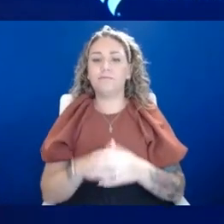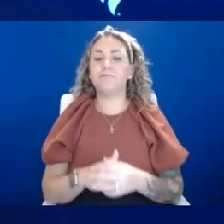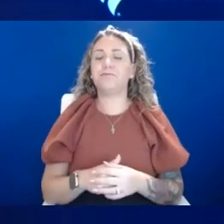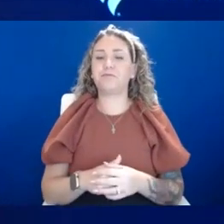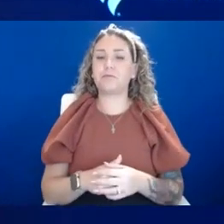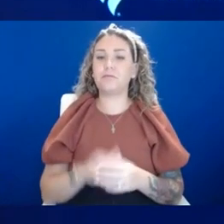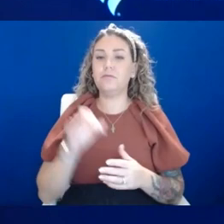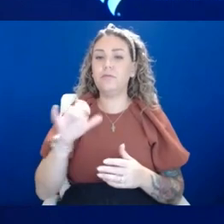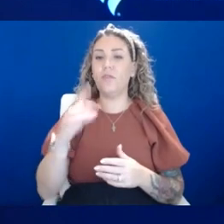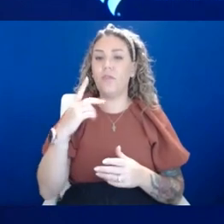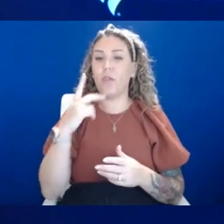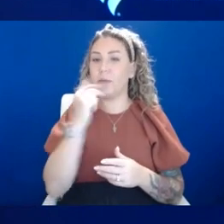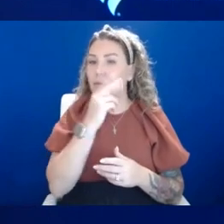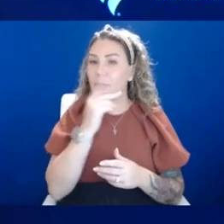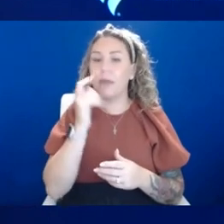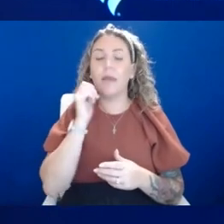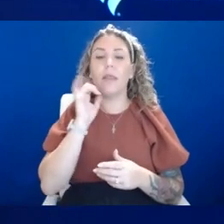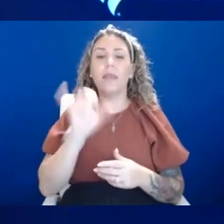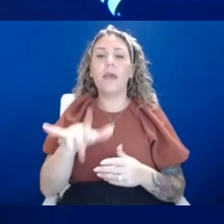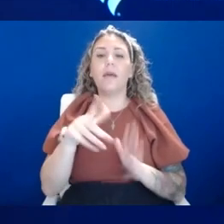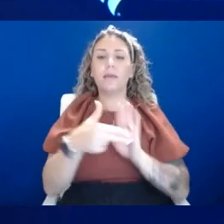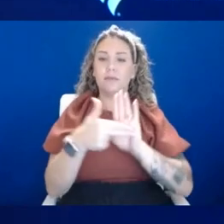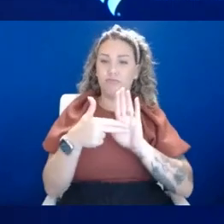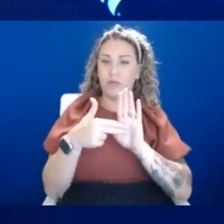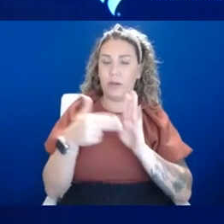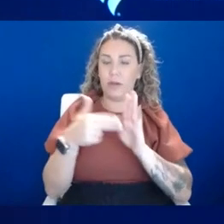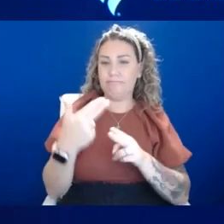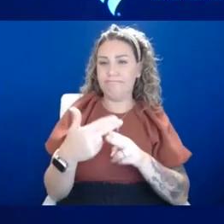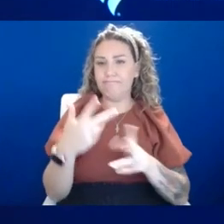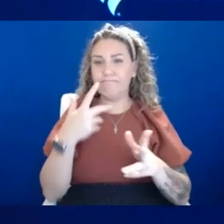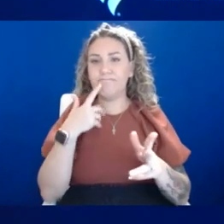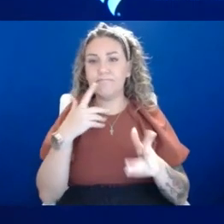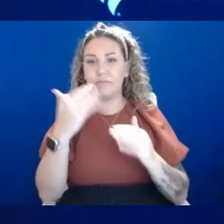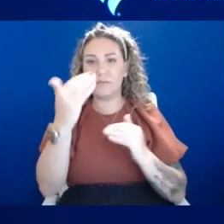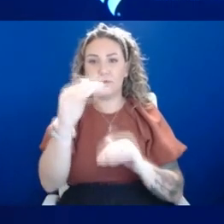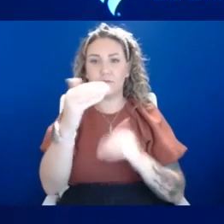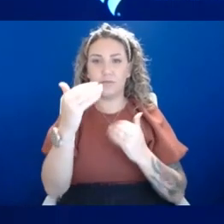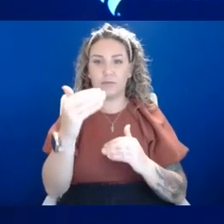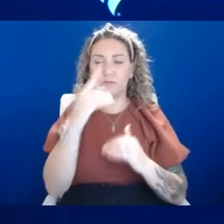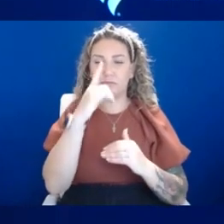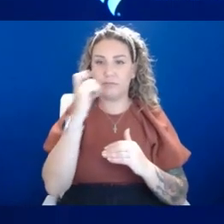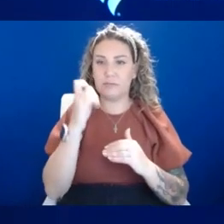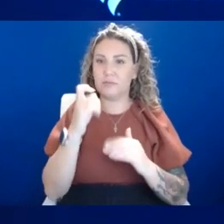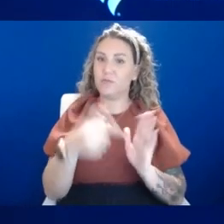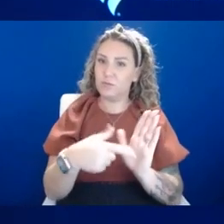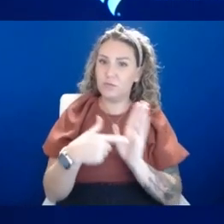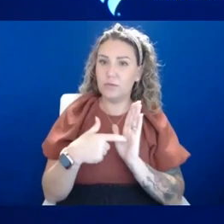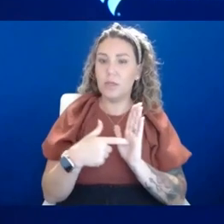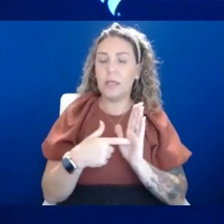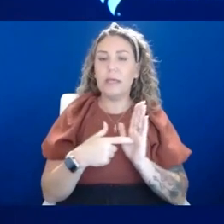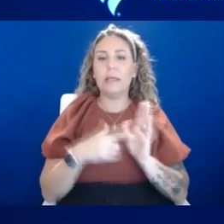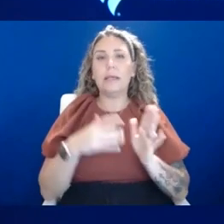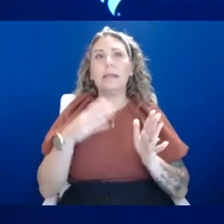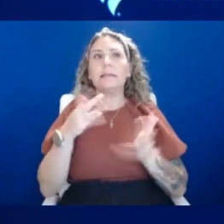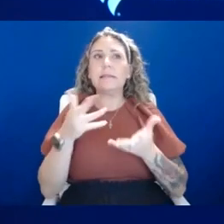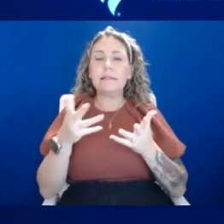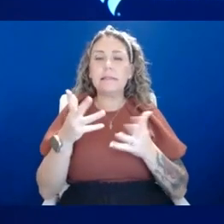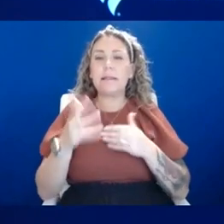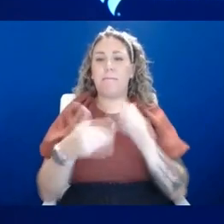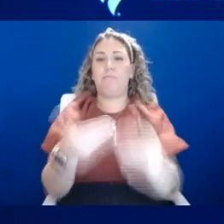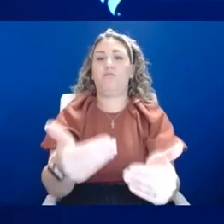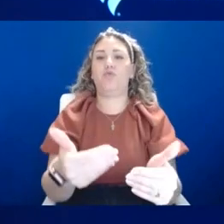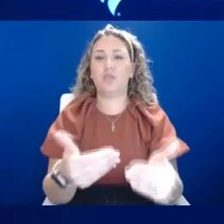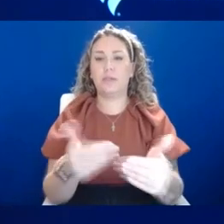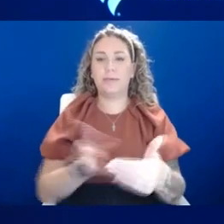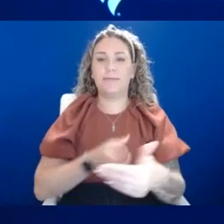name of it, um, it is, um, limited because it has some monitoring requirements. So it is a procedural, um, intervention that's done in our outpatient